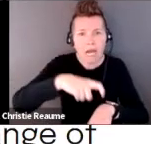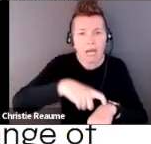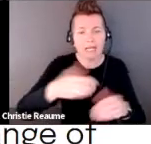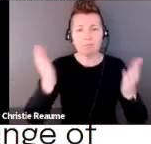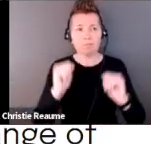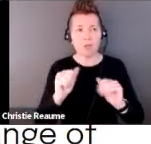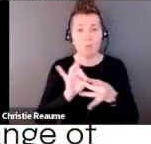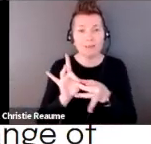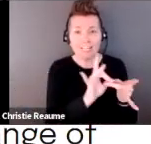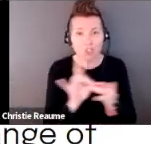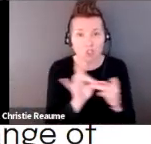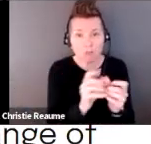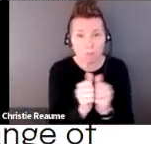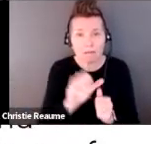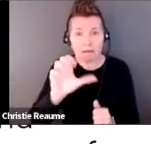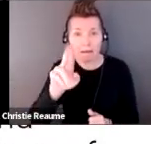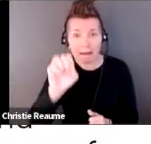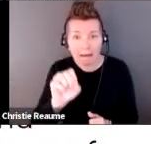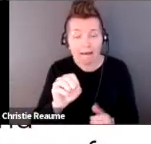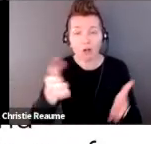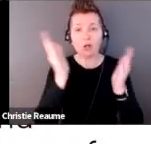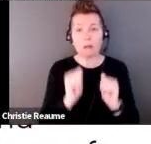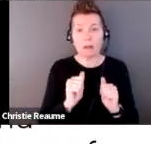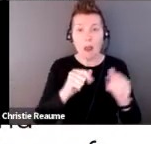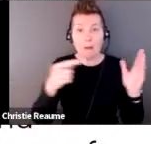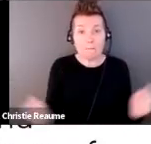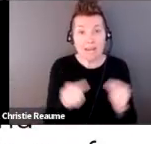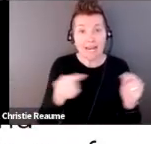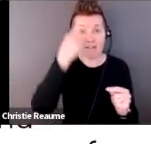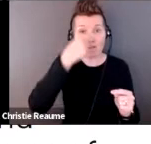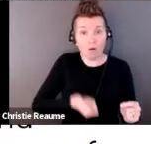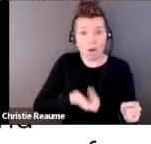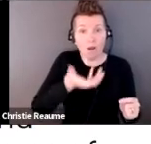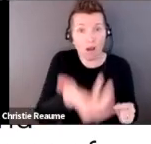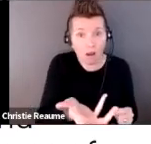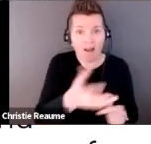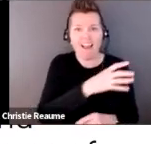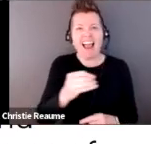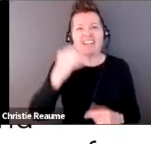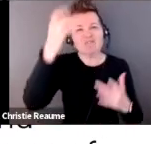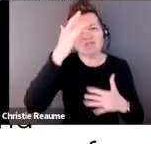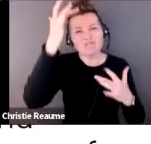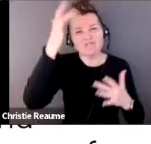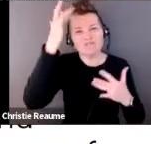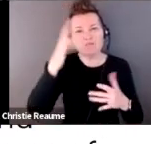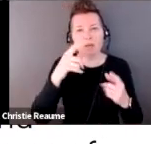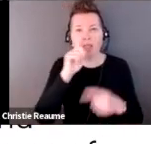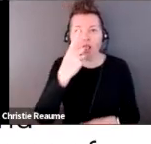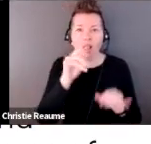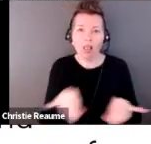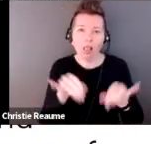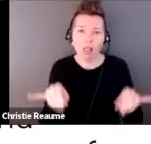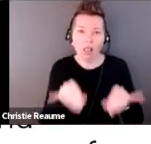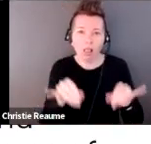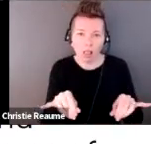care, pain as a portal, and the mundaneness of illness. Ezra's